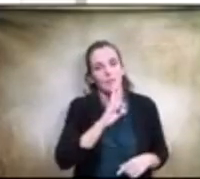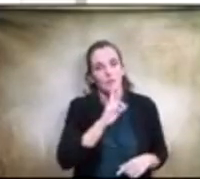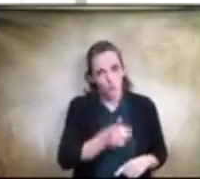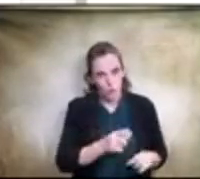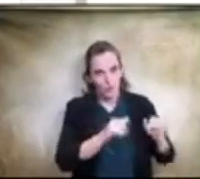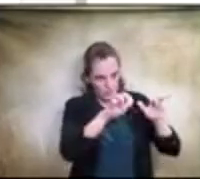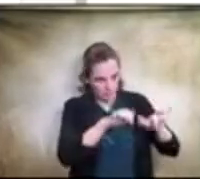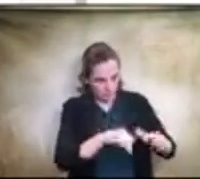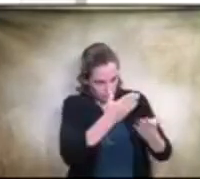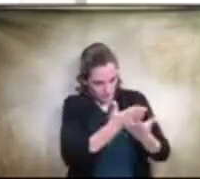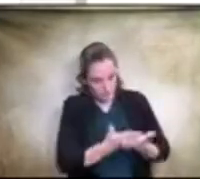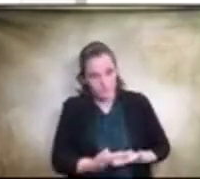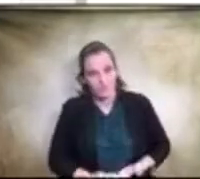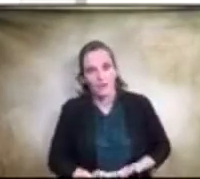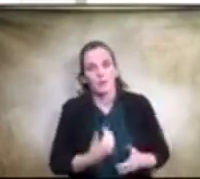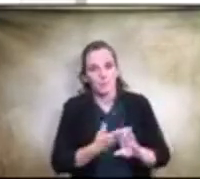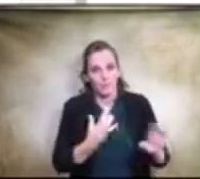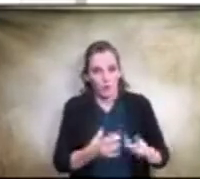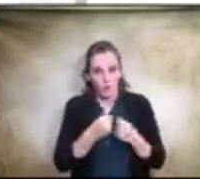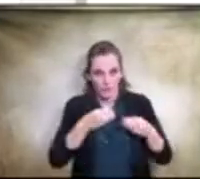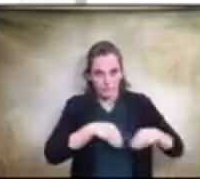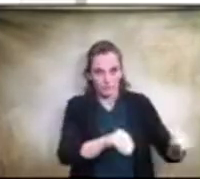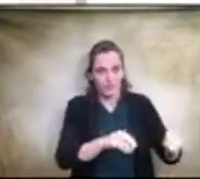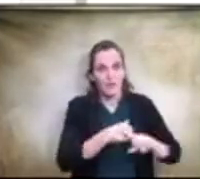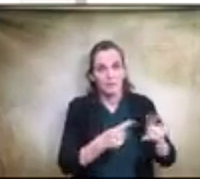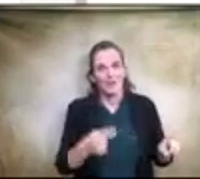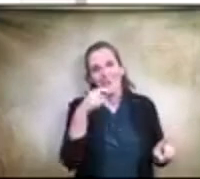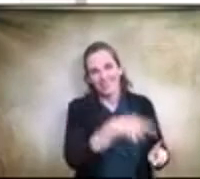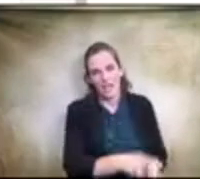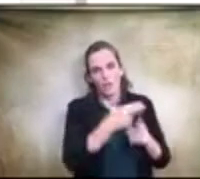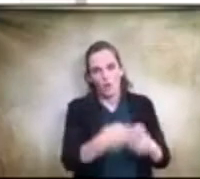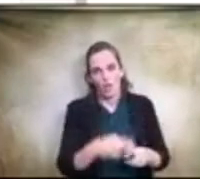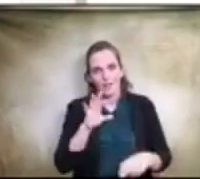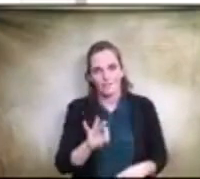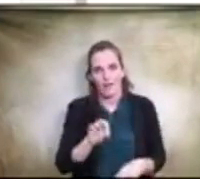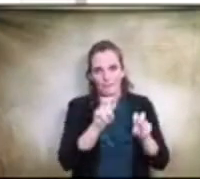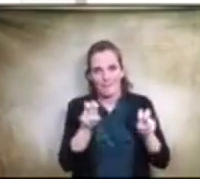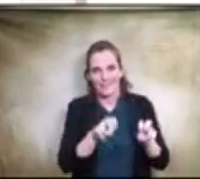it is a a nine what they call a nine passenger vehicle okay